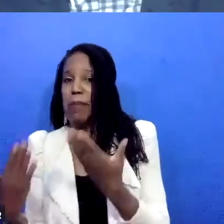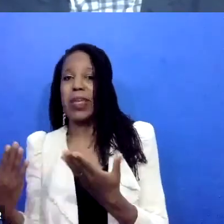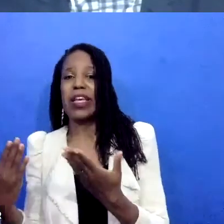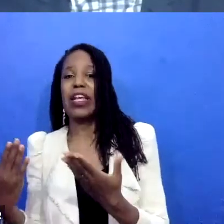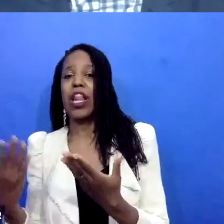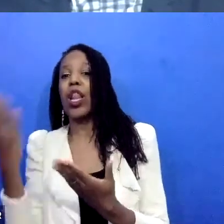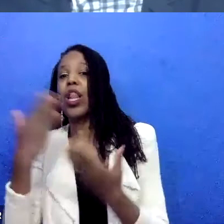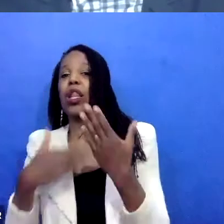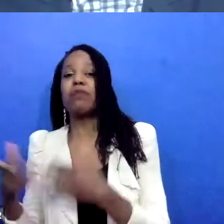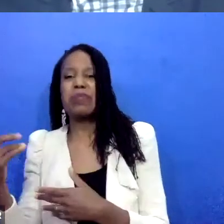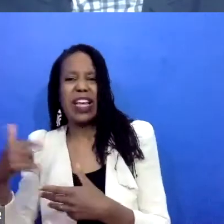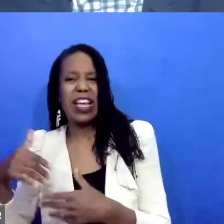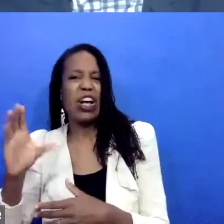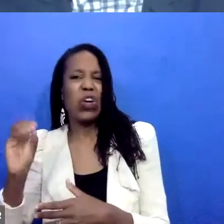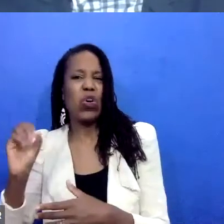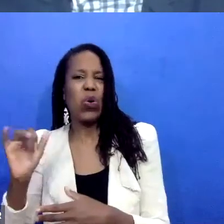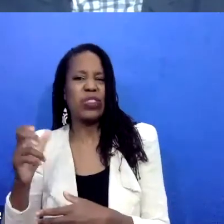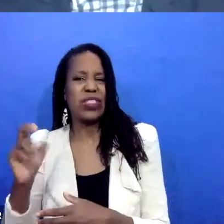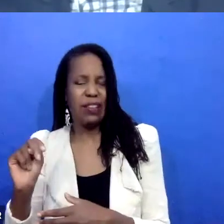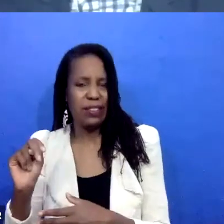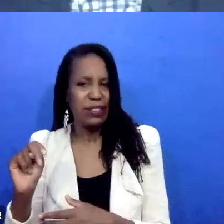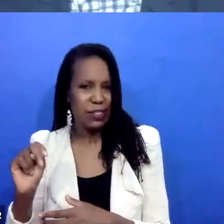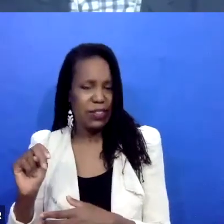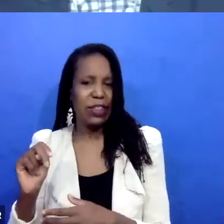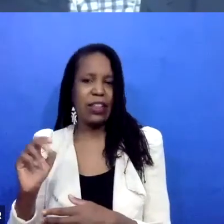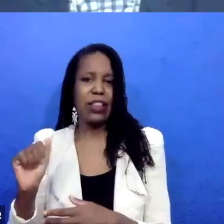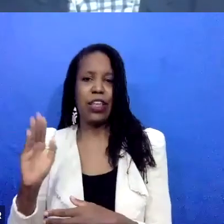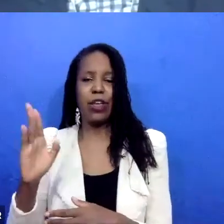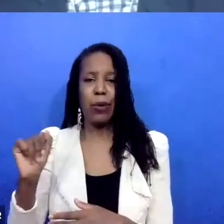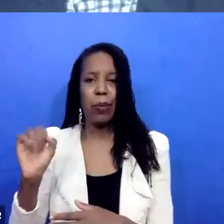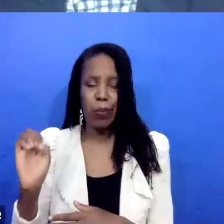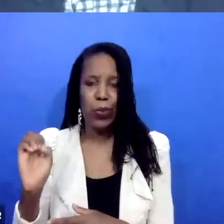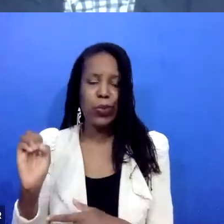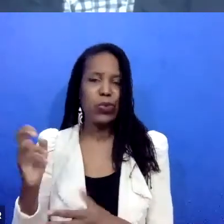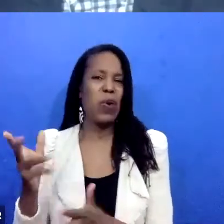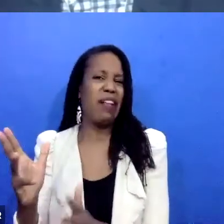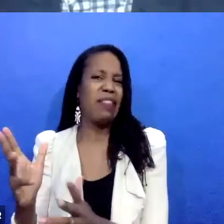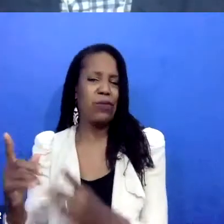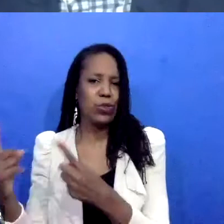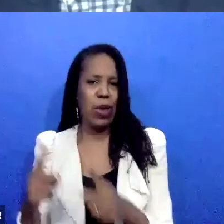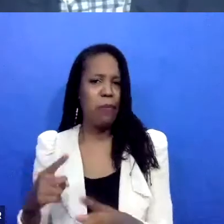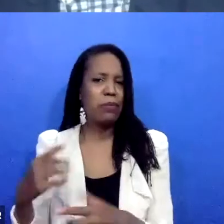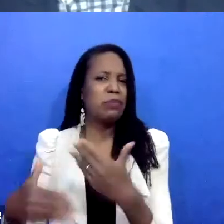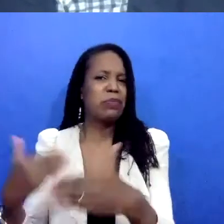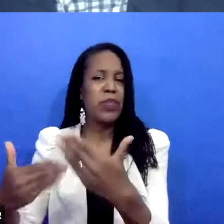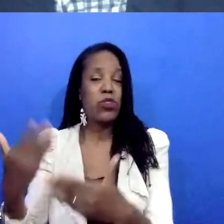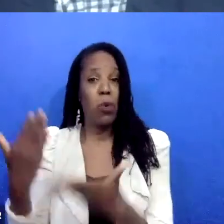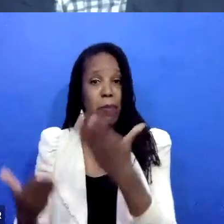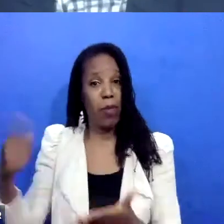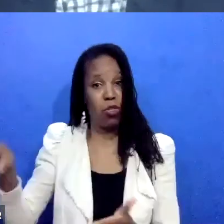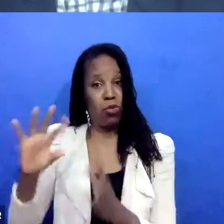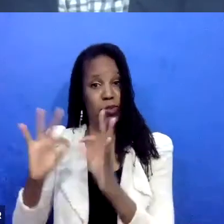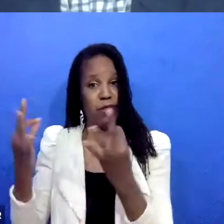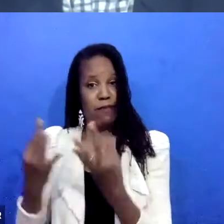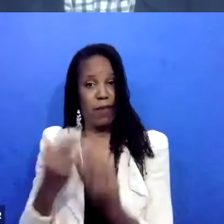understand how they can better support the survivor. Or so it really is driven entirely by the wisdom and knowledge of